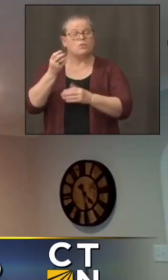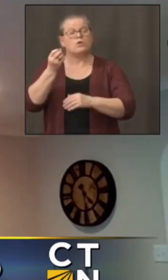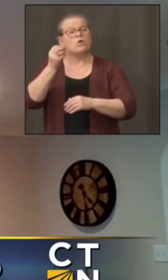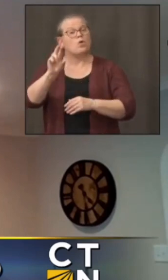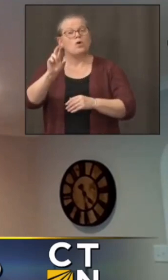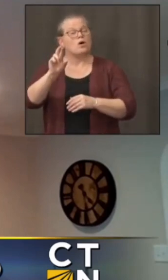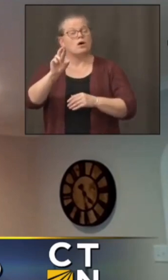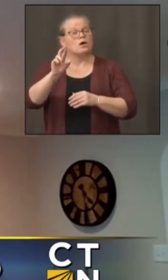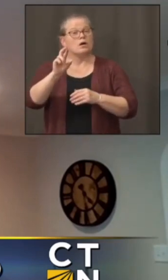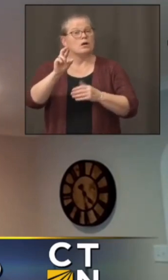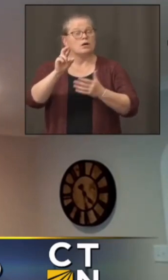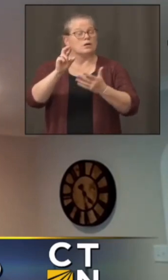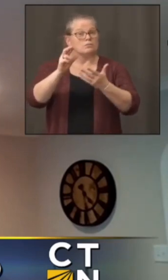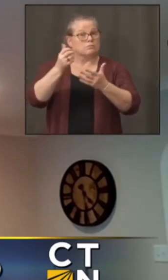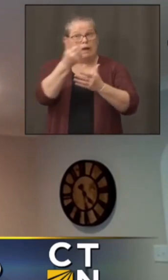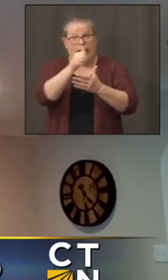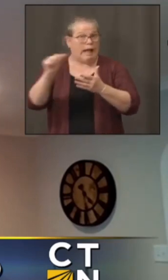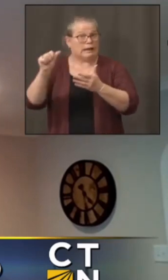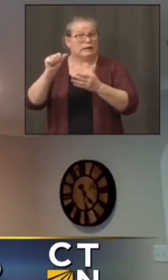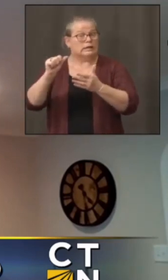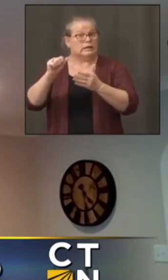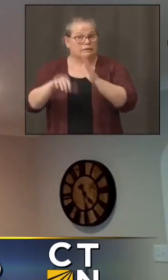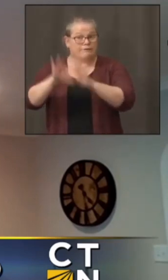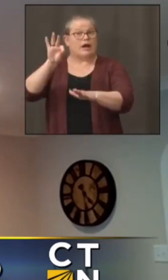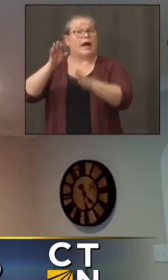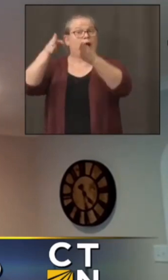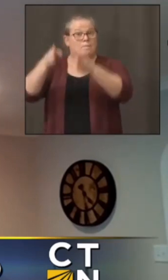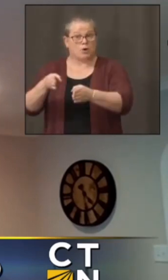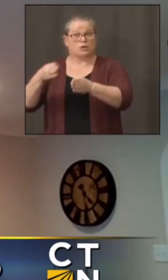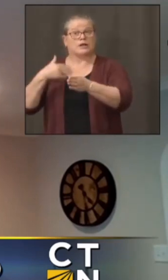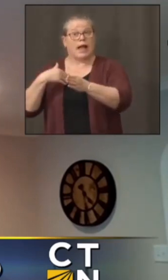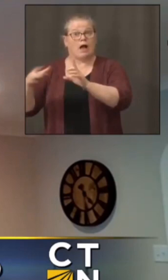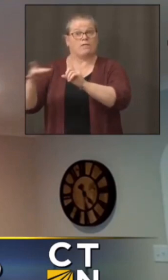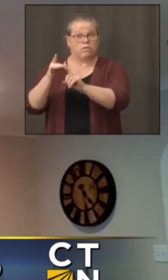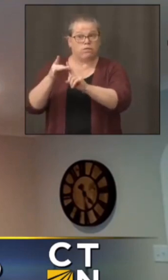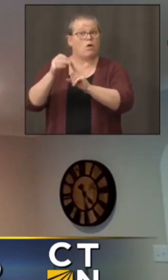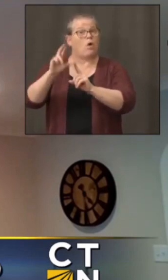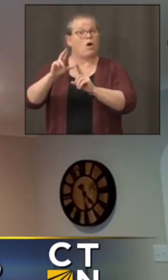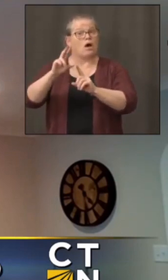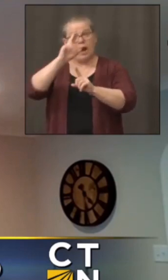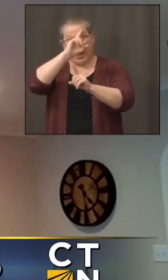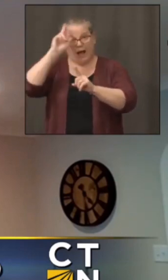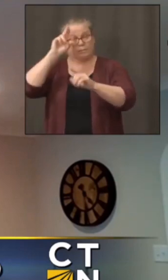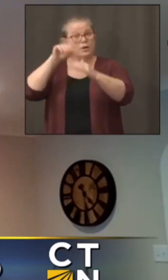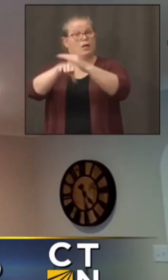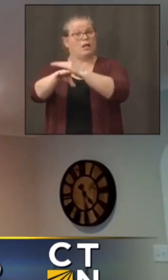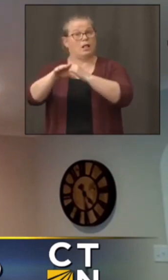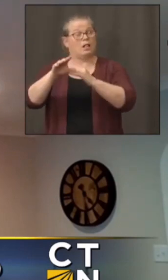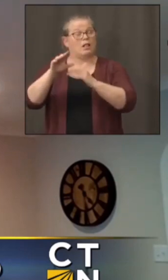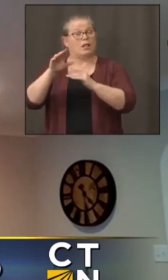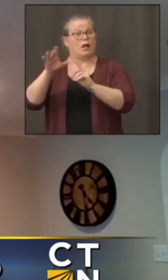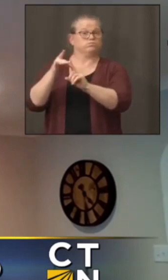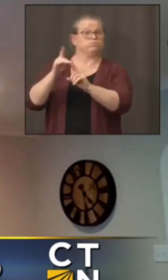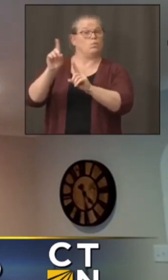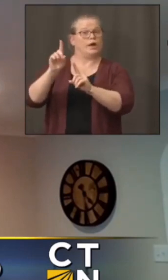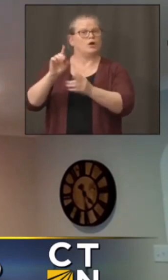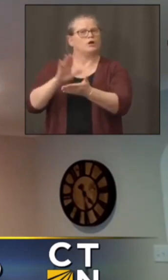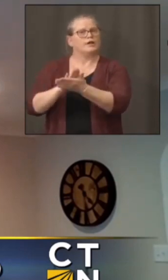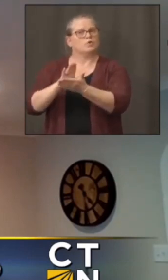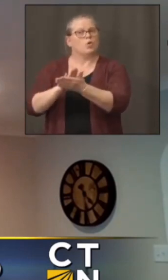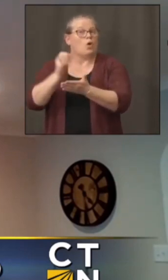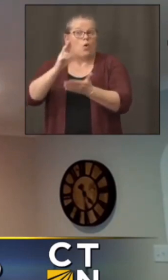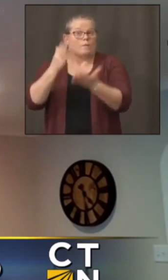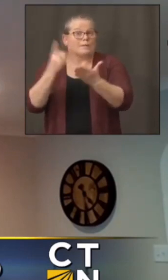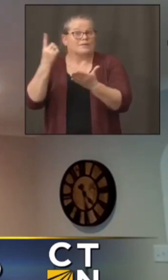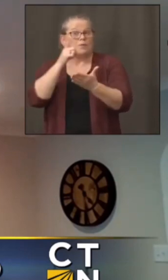that's shown that they've linked any of these cases to people who've been hospitalized or who've passed away so